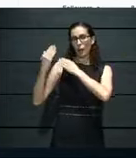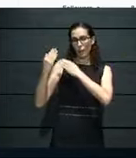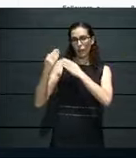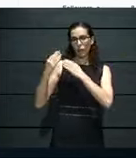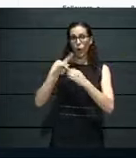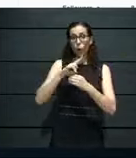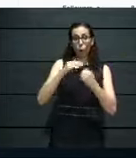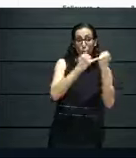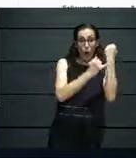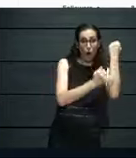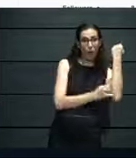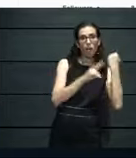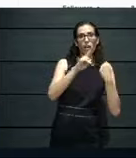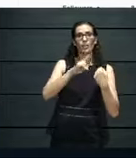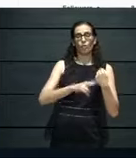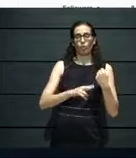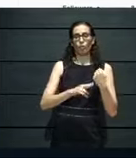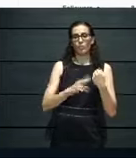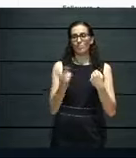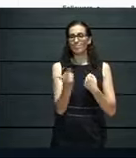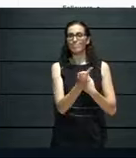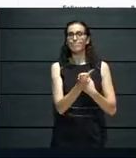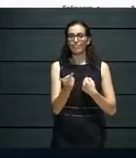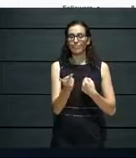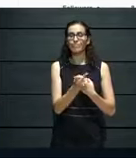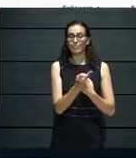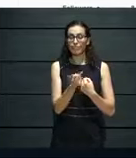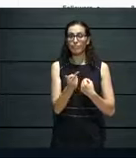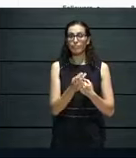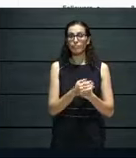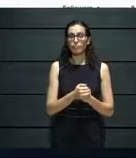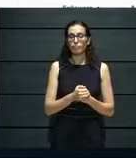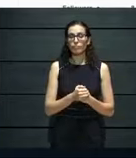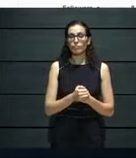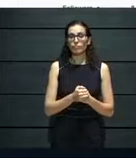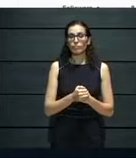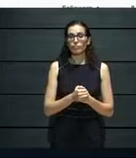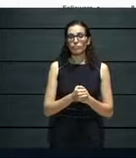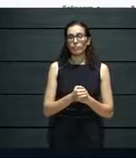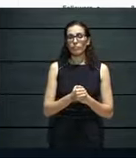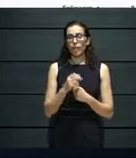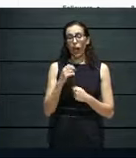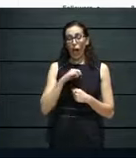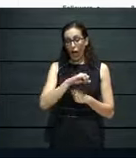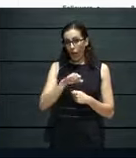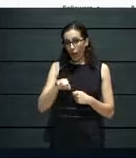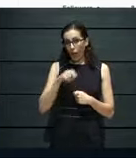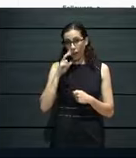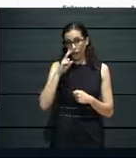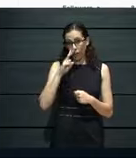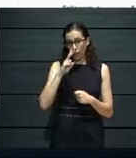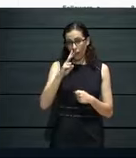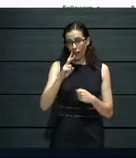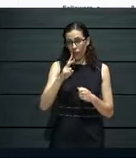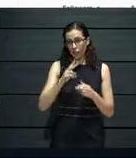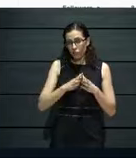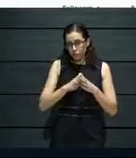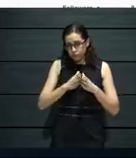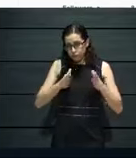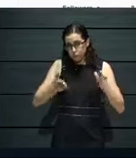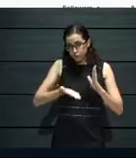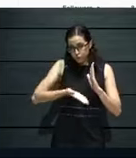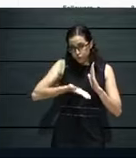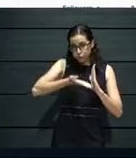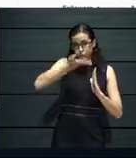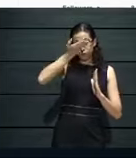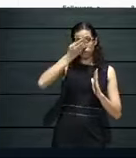platform. Um, having said this, we have, um, we have noticed a, a, big increase, particularly,